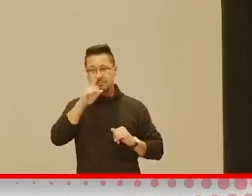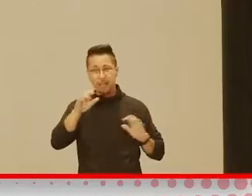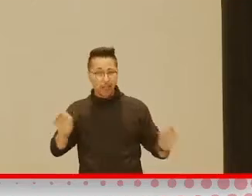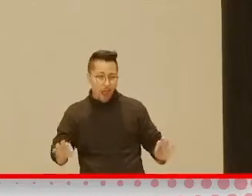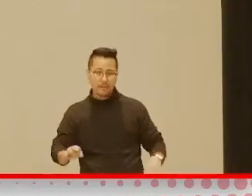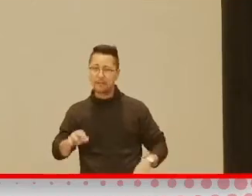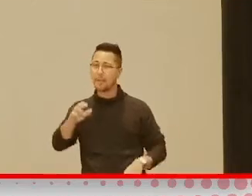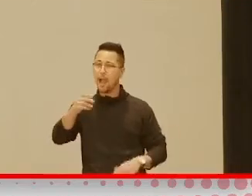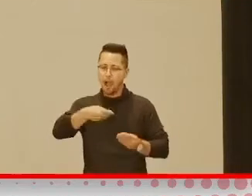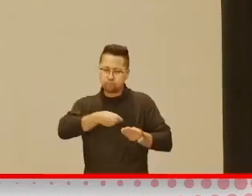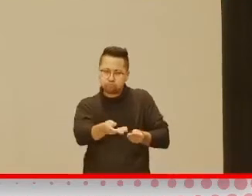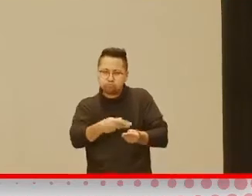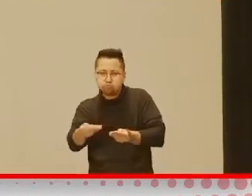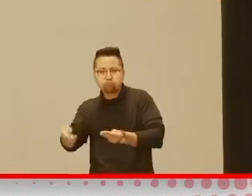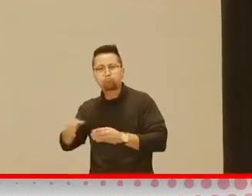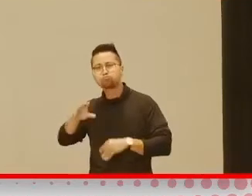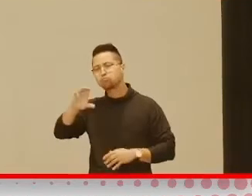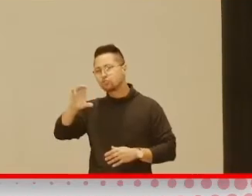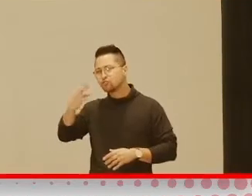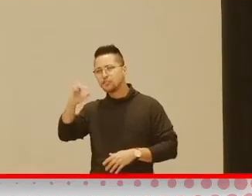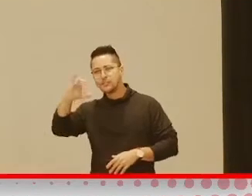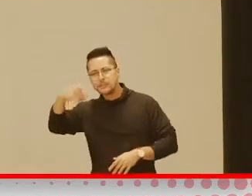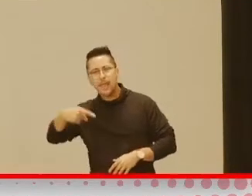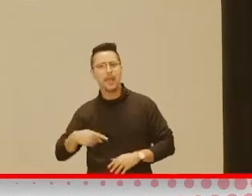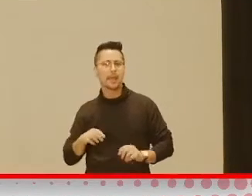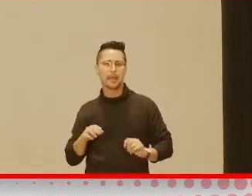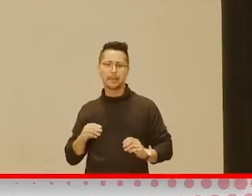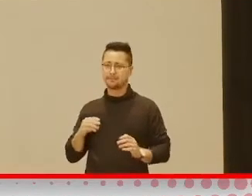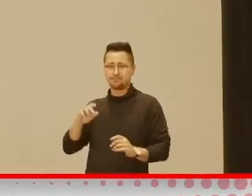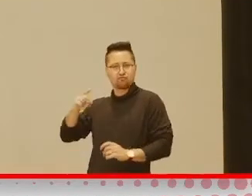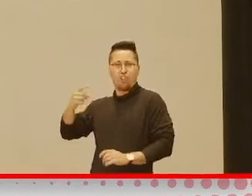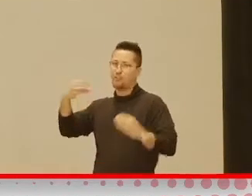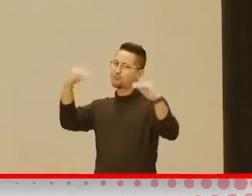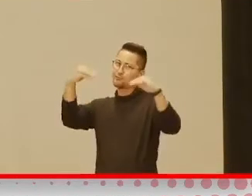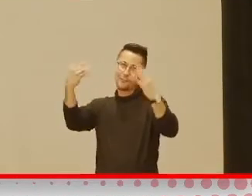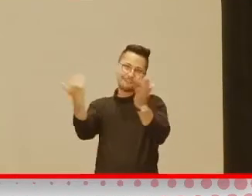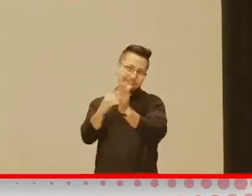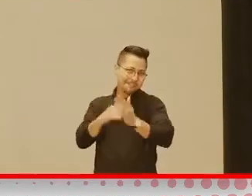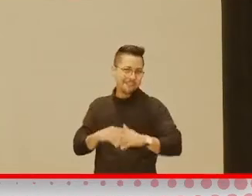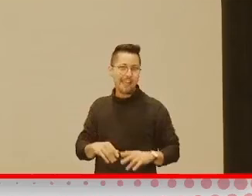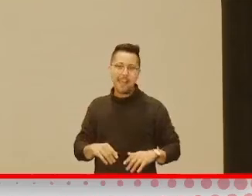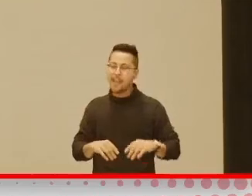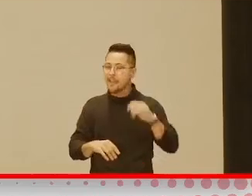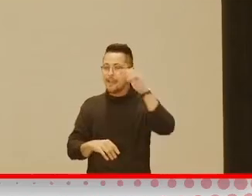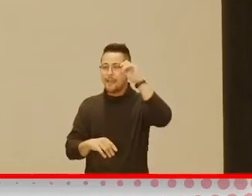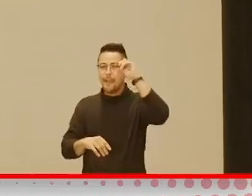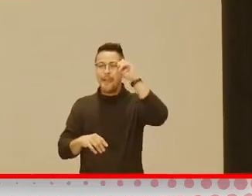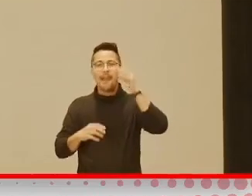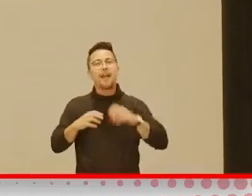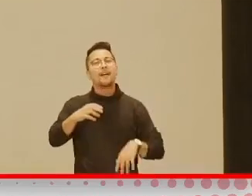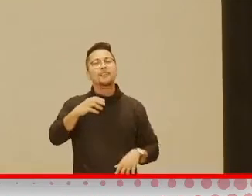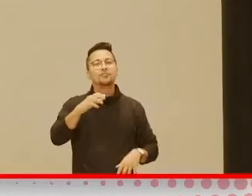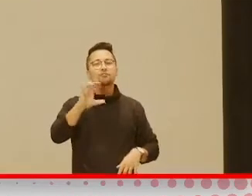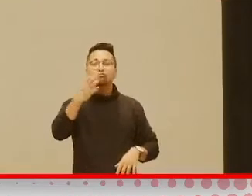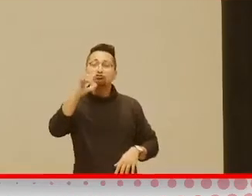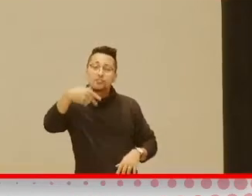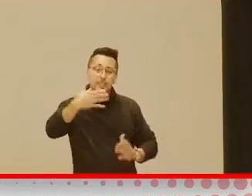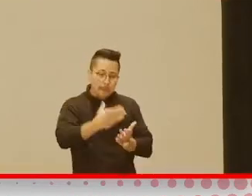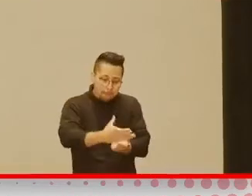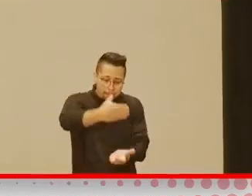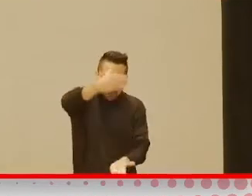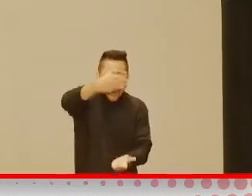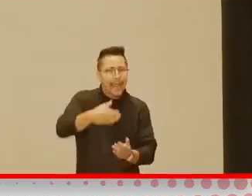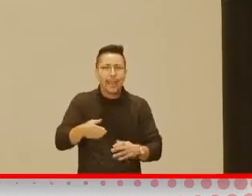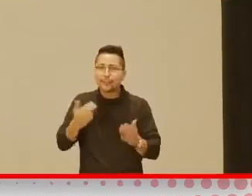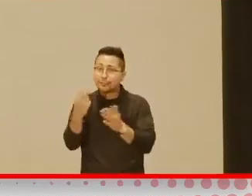chips or little objects that you buy at the dollar store used in recycled Pringles cans are great or, you know, containers,